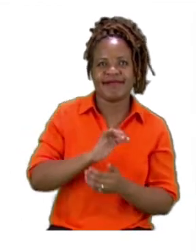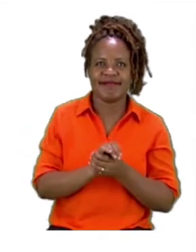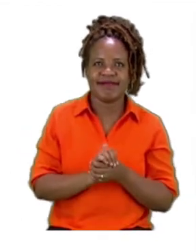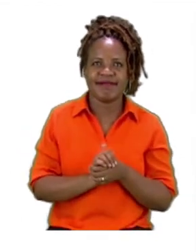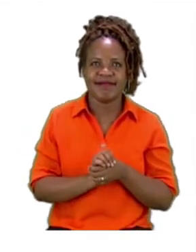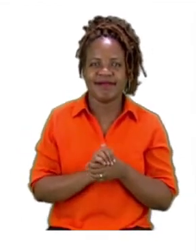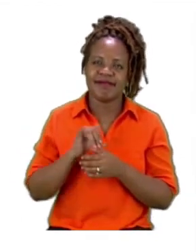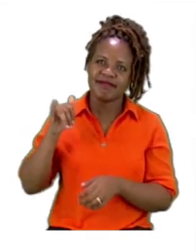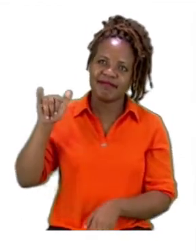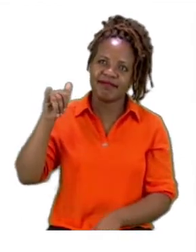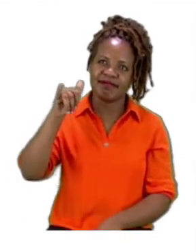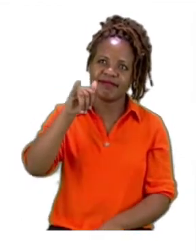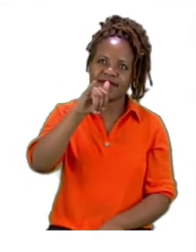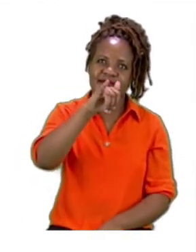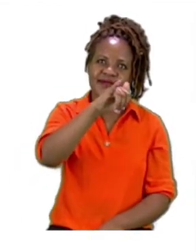airplane.